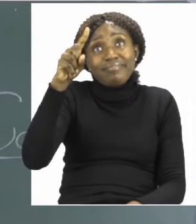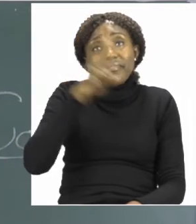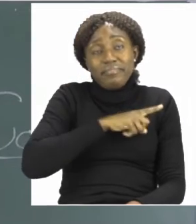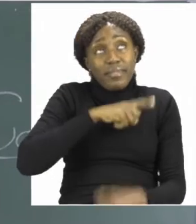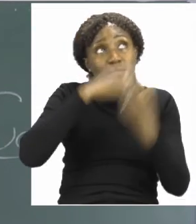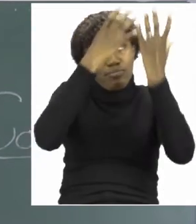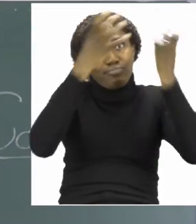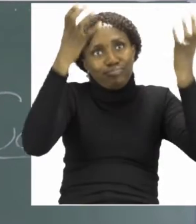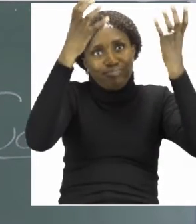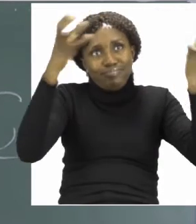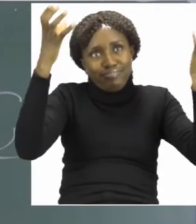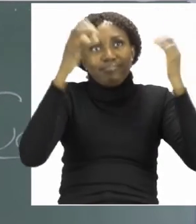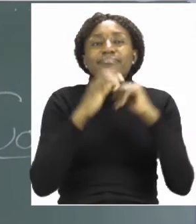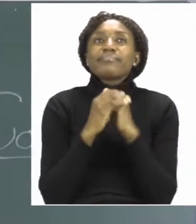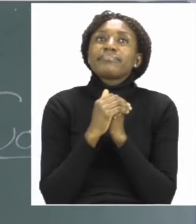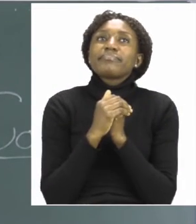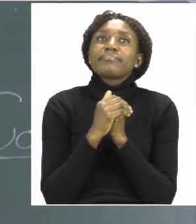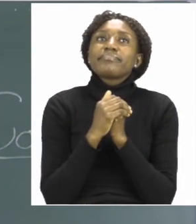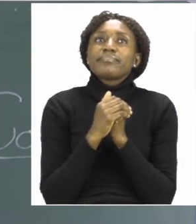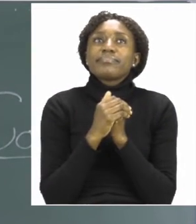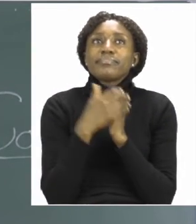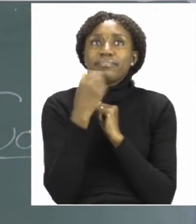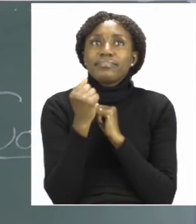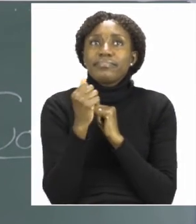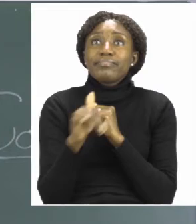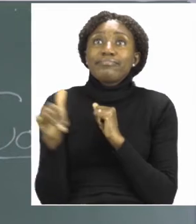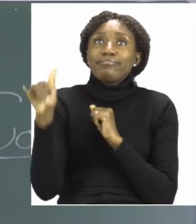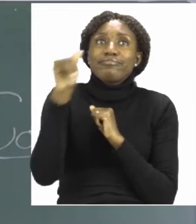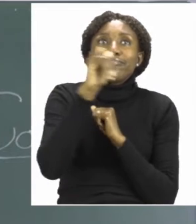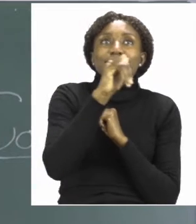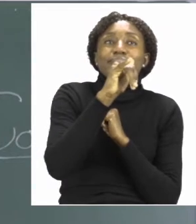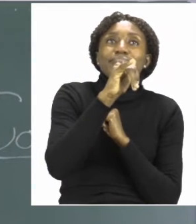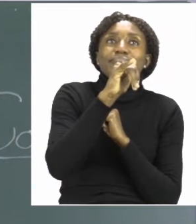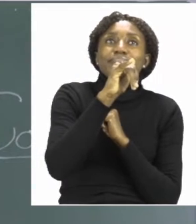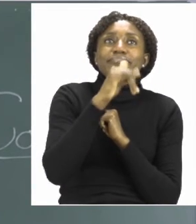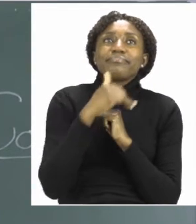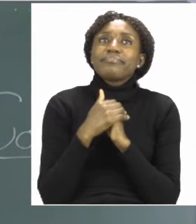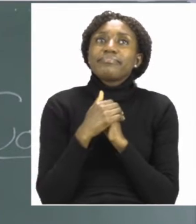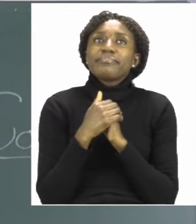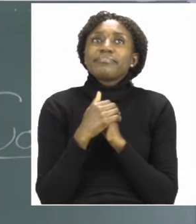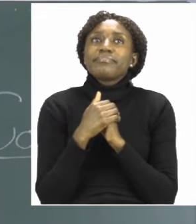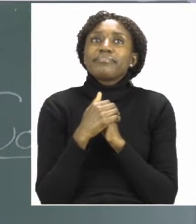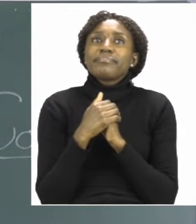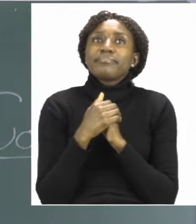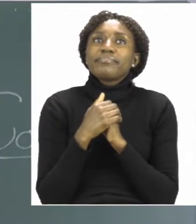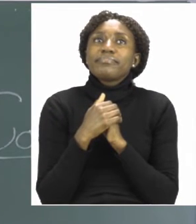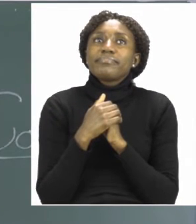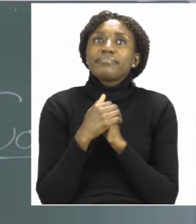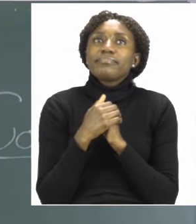correct. Now over here I have a picture of an aeroplane. So